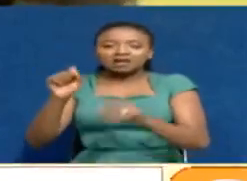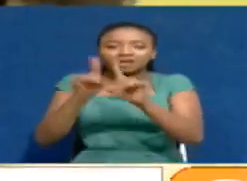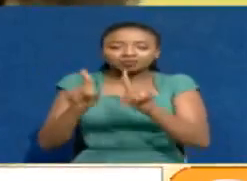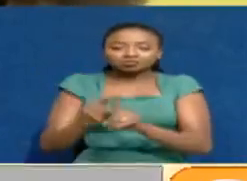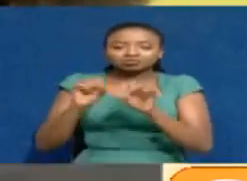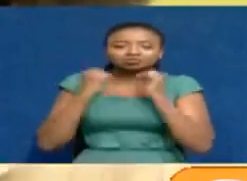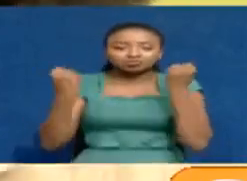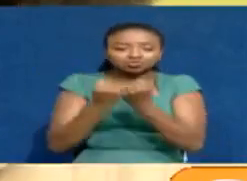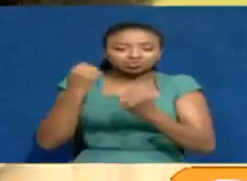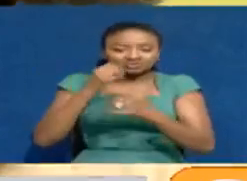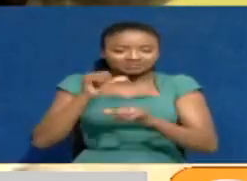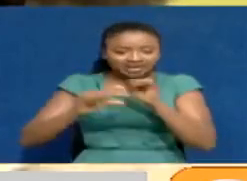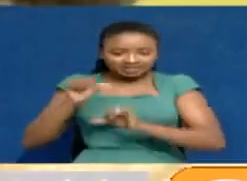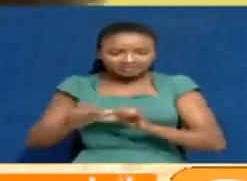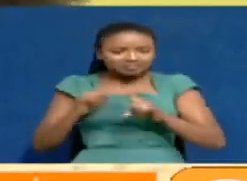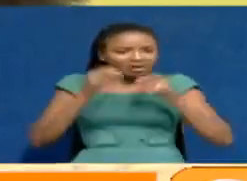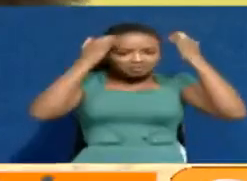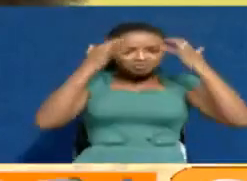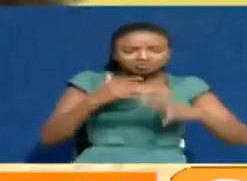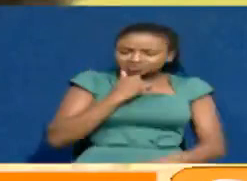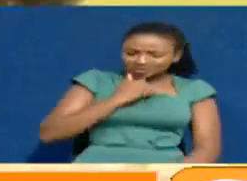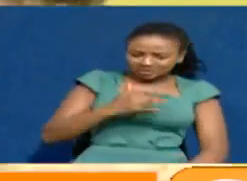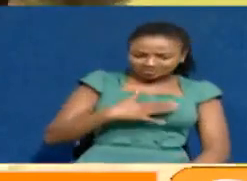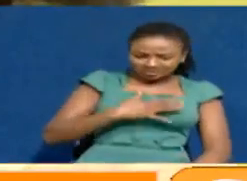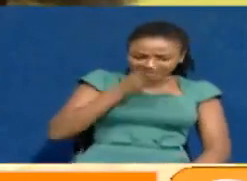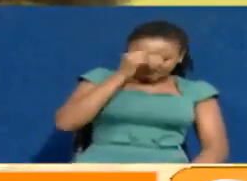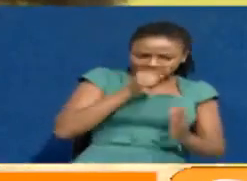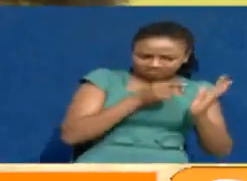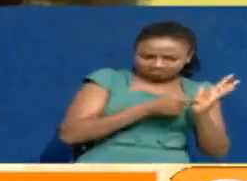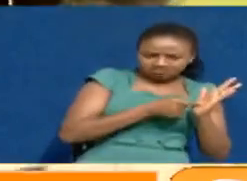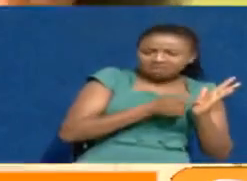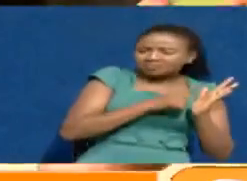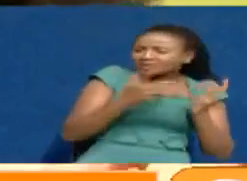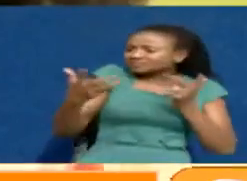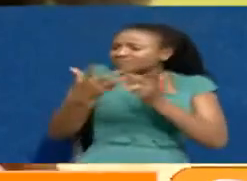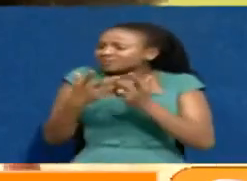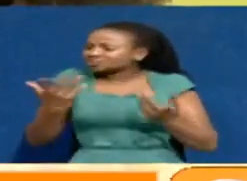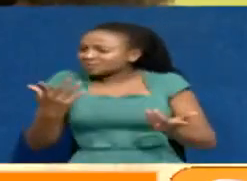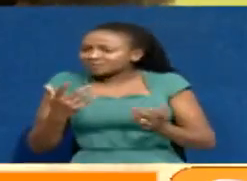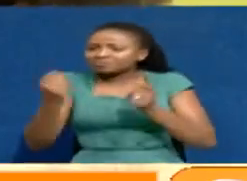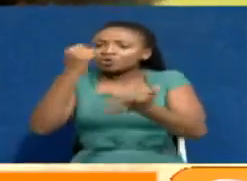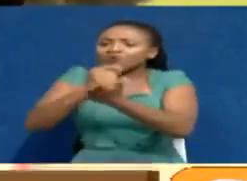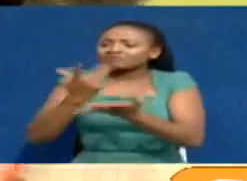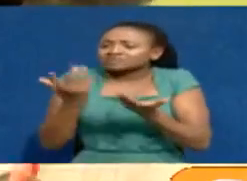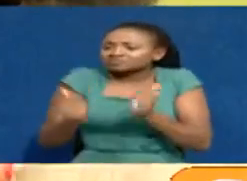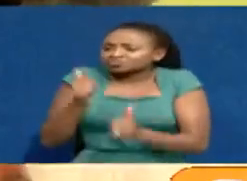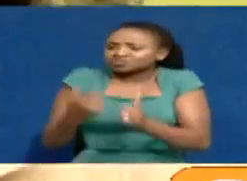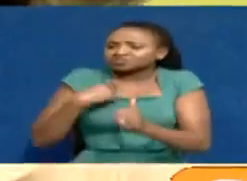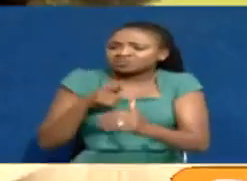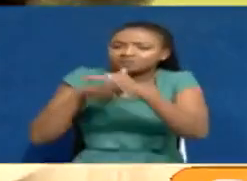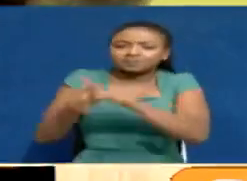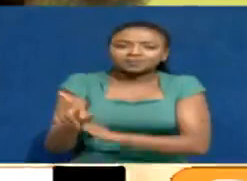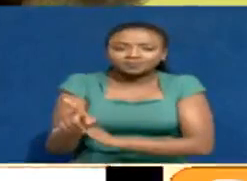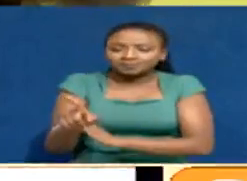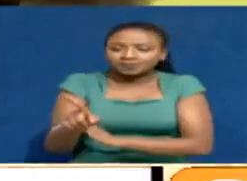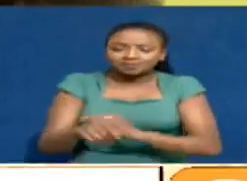But now students are feeling like, where does my course fall in? How does this affect which office I go to? How does this affect my